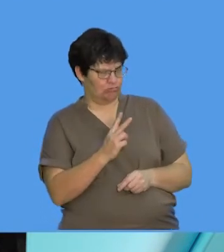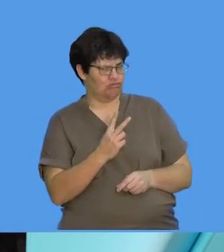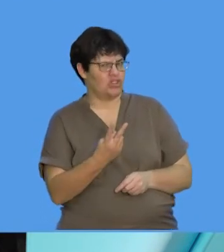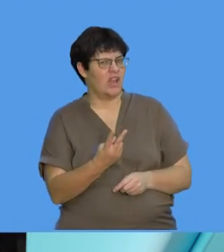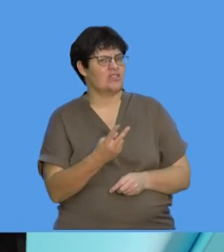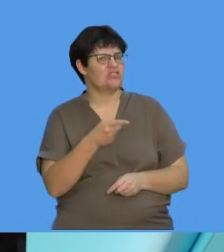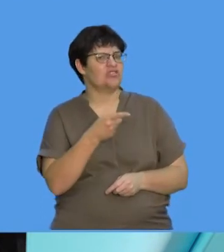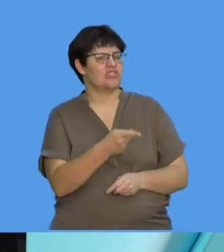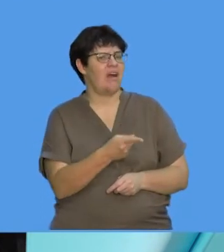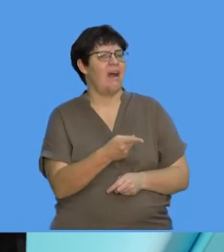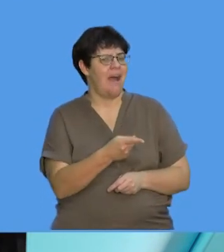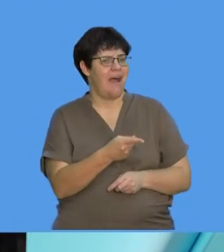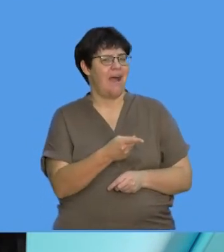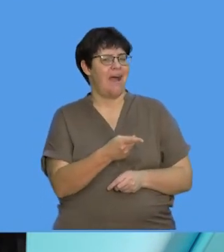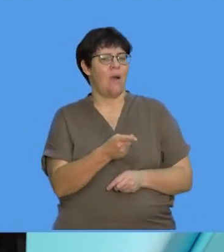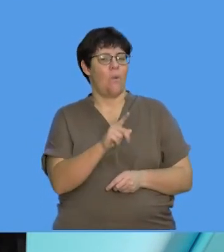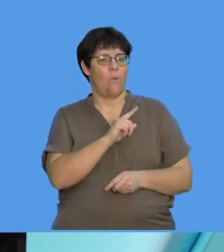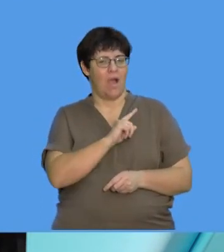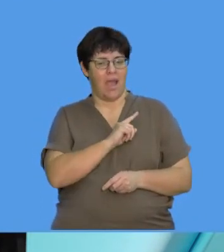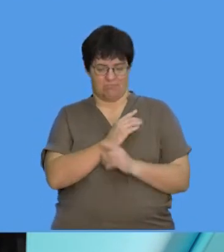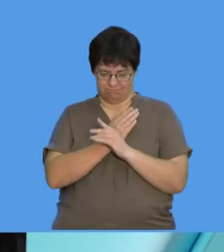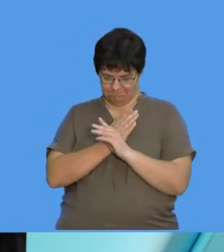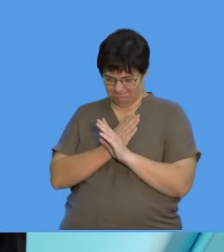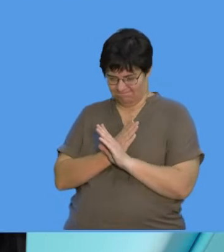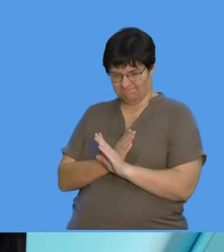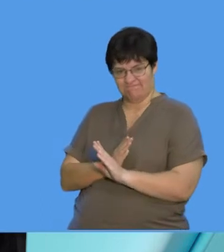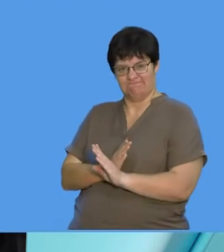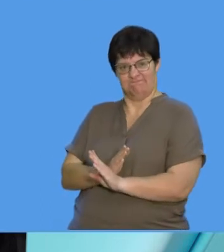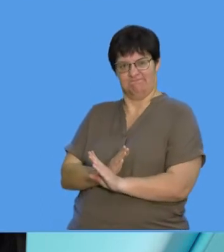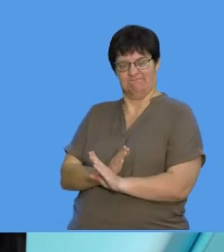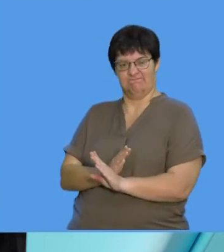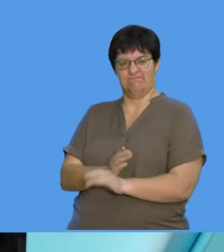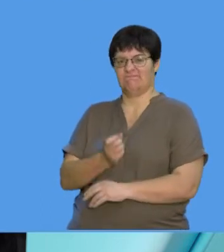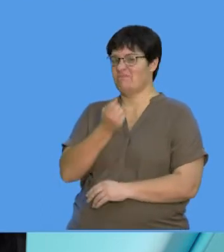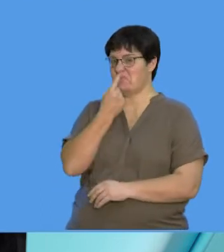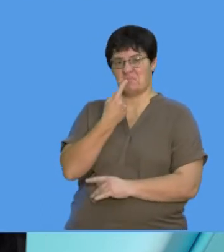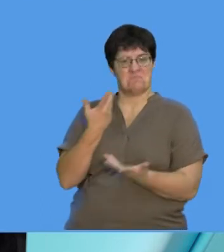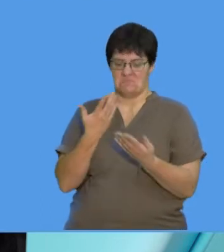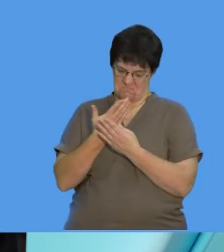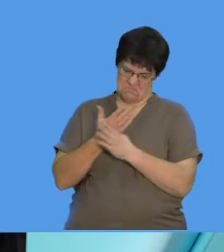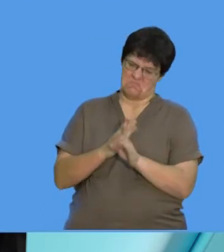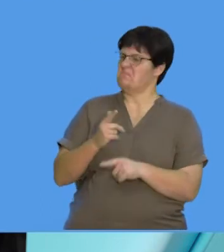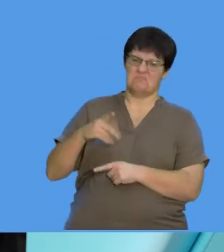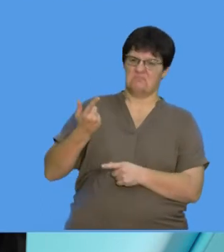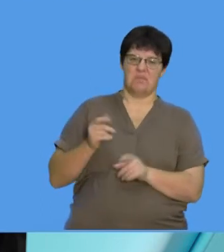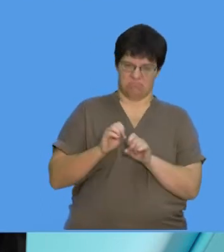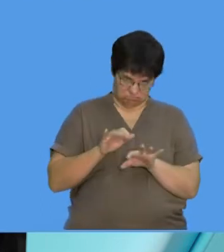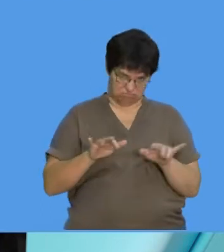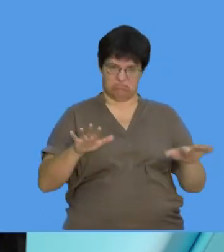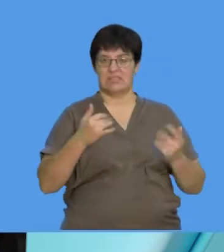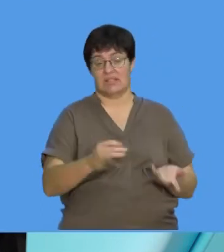means change, and it can mutate into the bacteria that doesn't respond to any antibiotics.